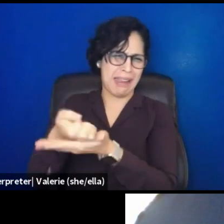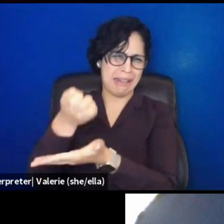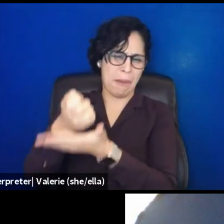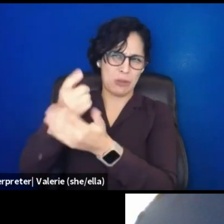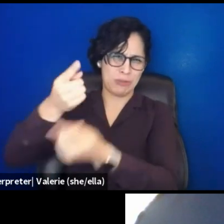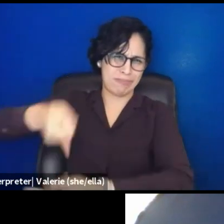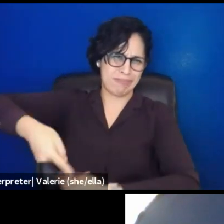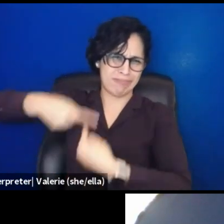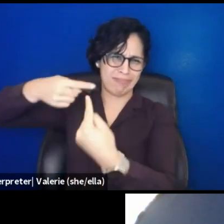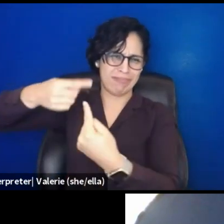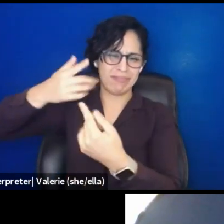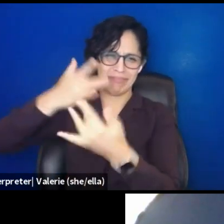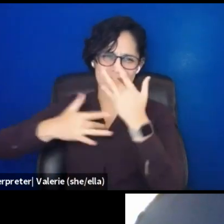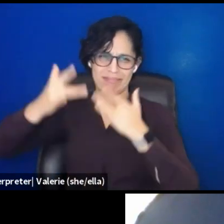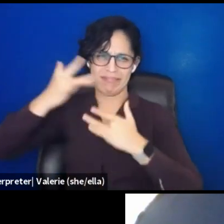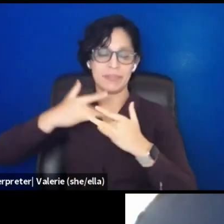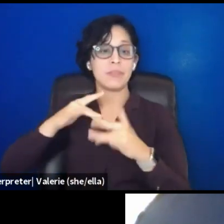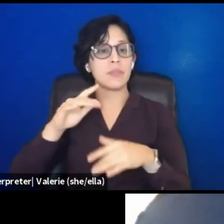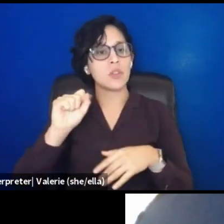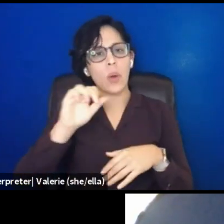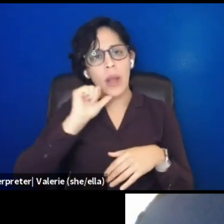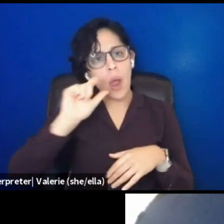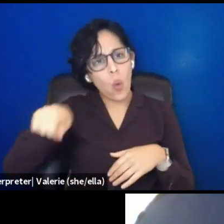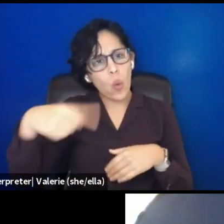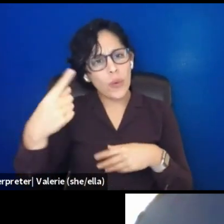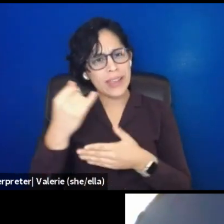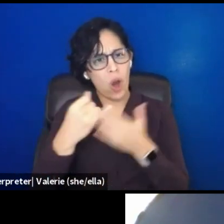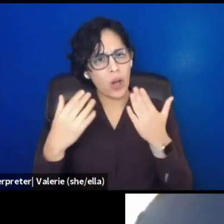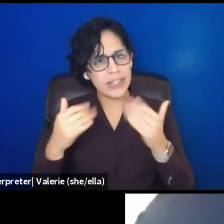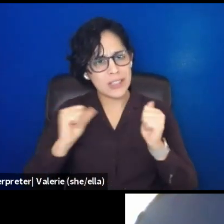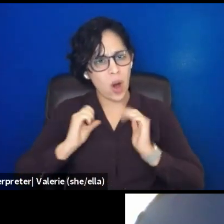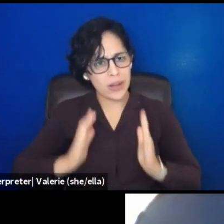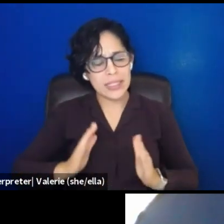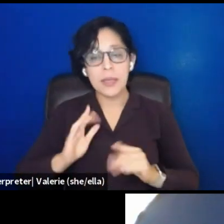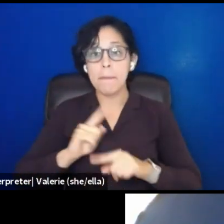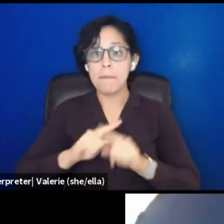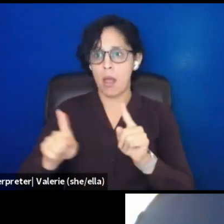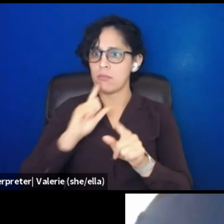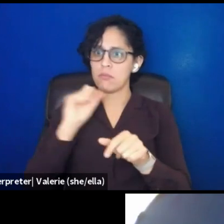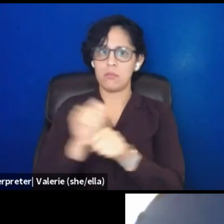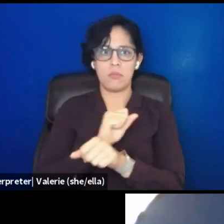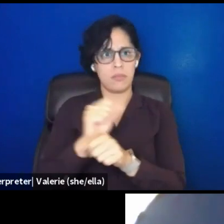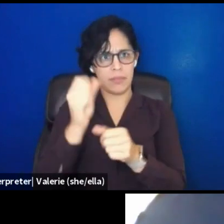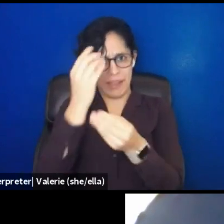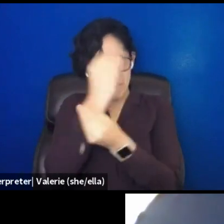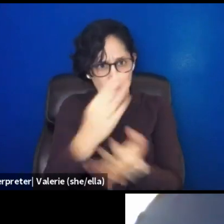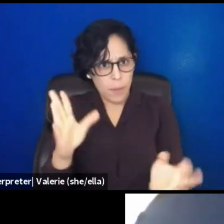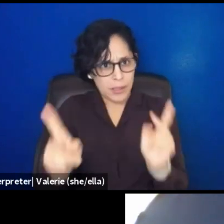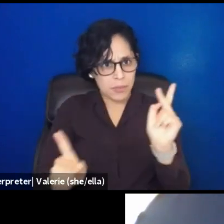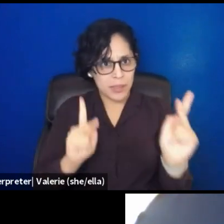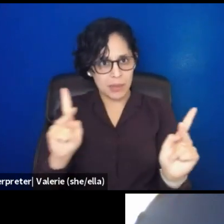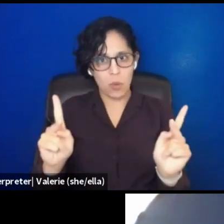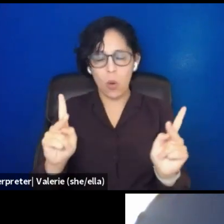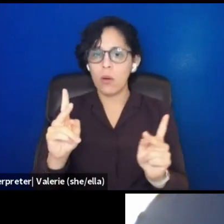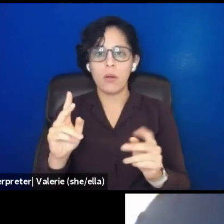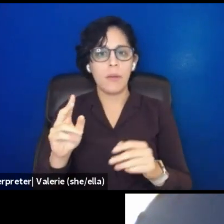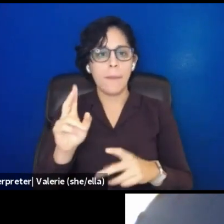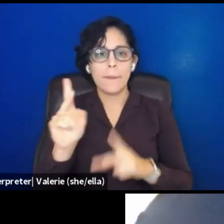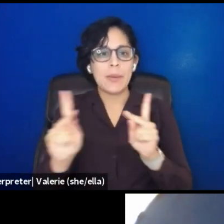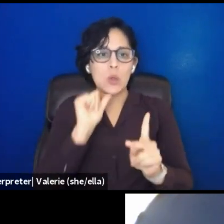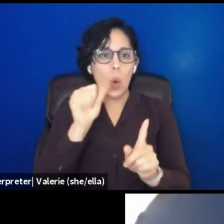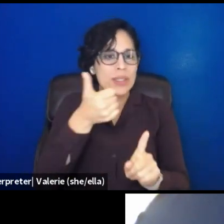making communicating that is the first step to sustaining that of like, people don't self eliminate